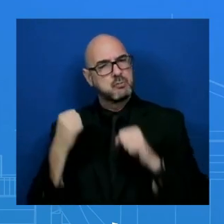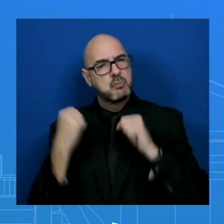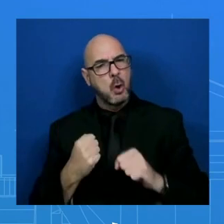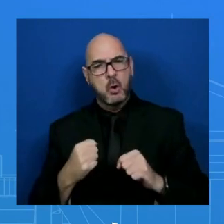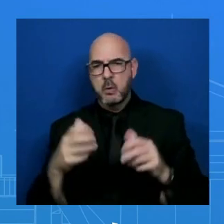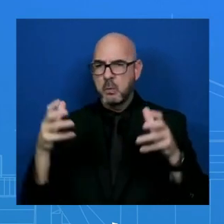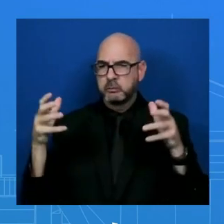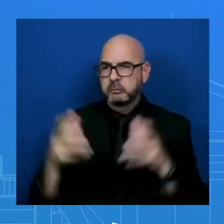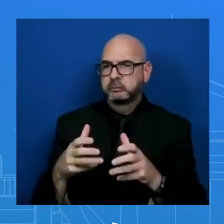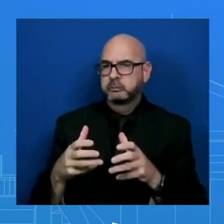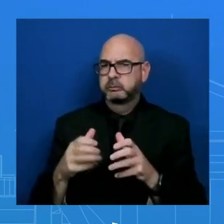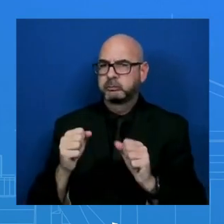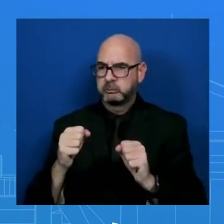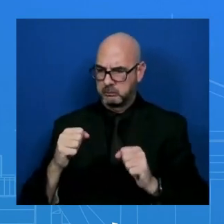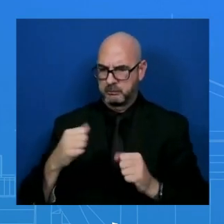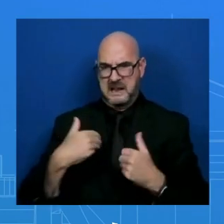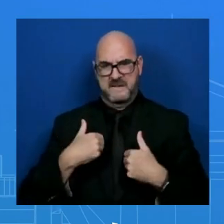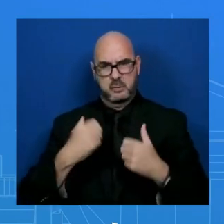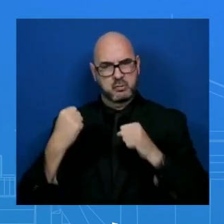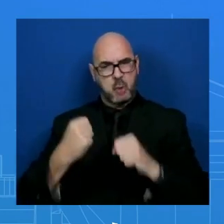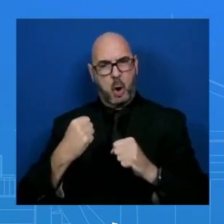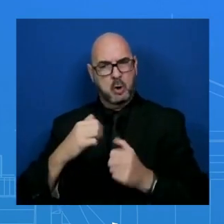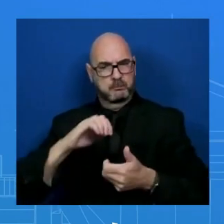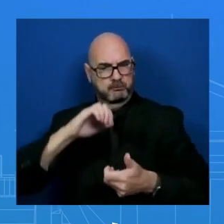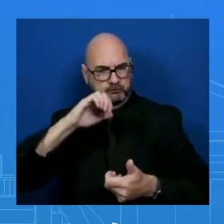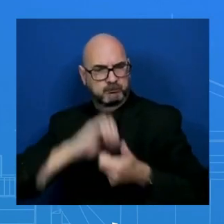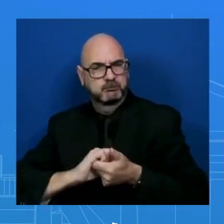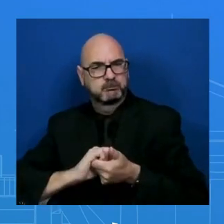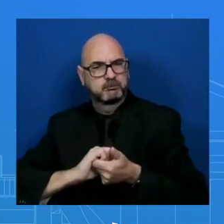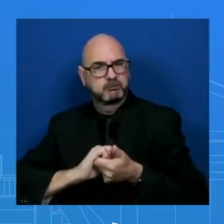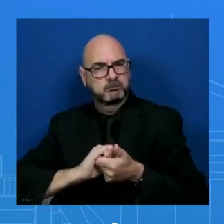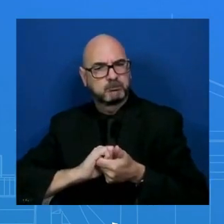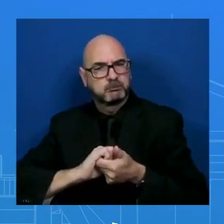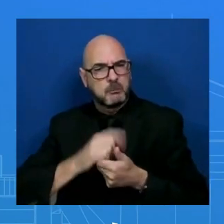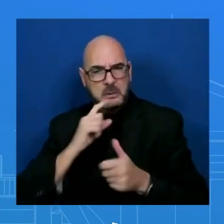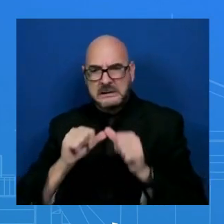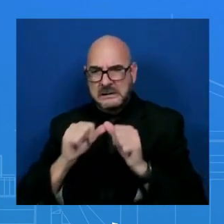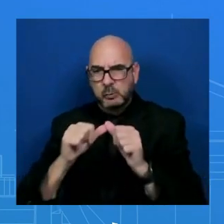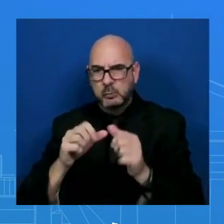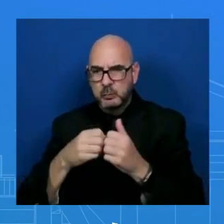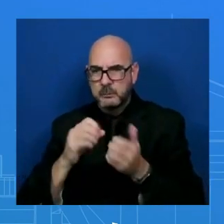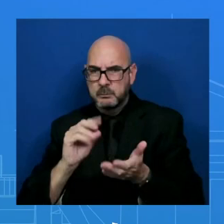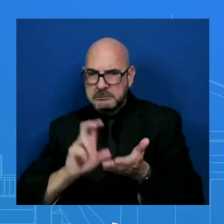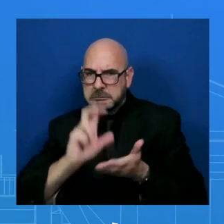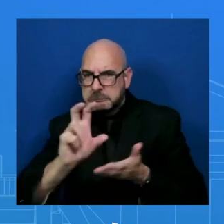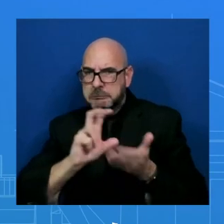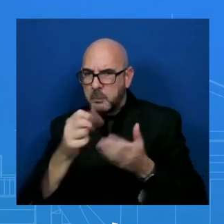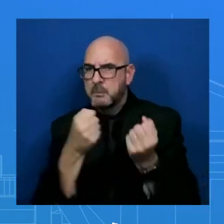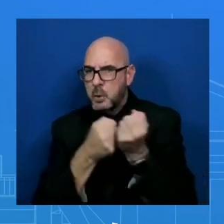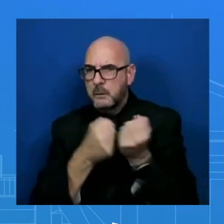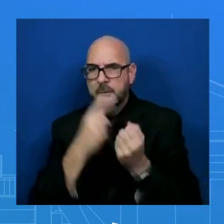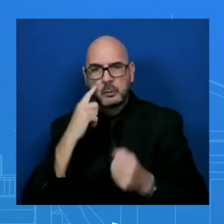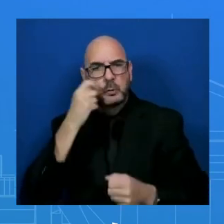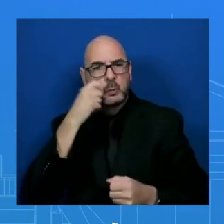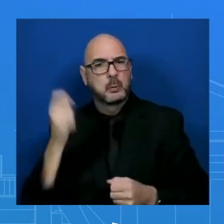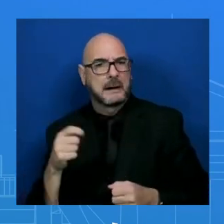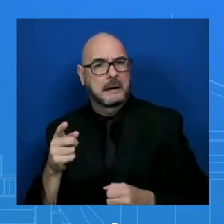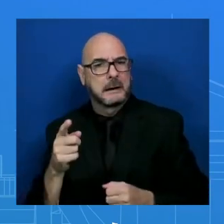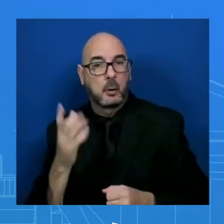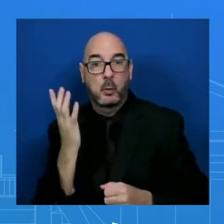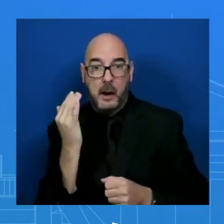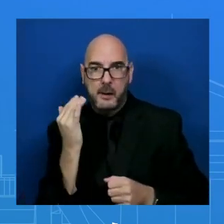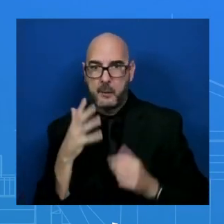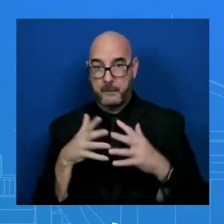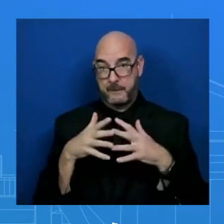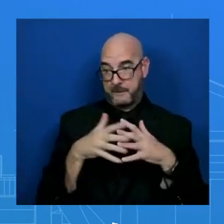of support for ensuring that we continue to provide Ukraine with the support that it needs because it's fundamentally in America's national interest to do so.